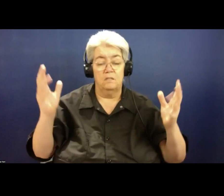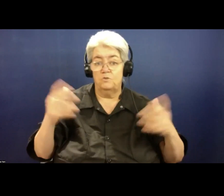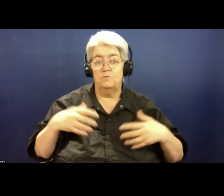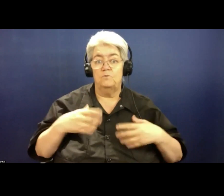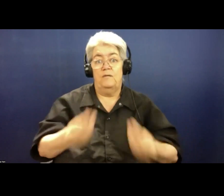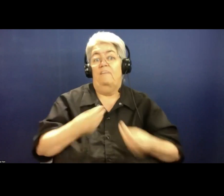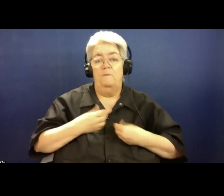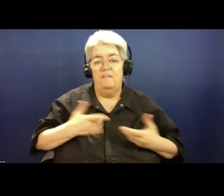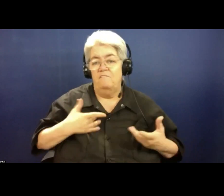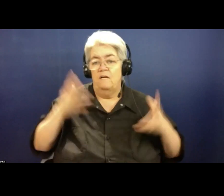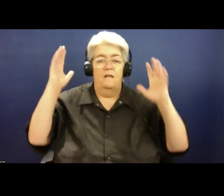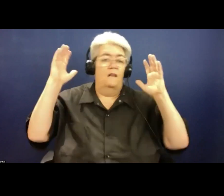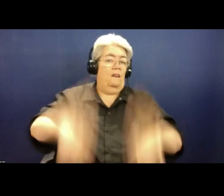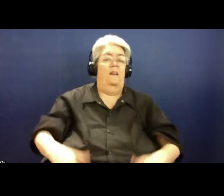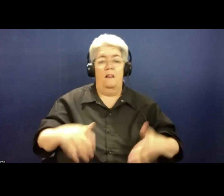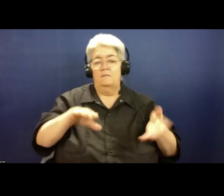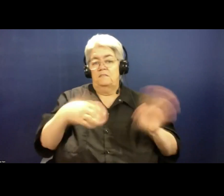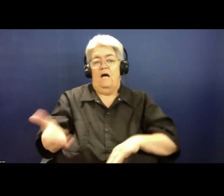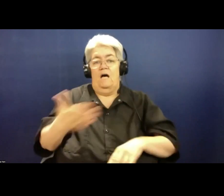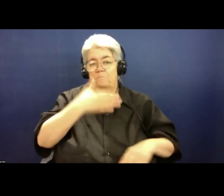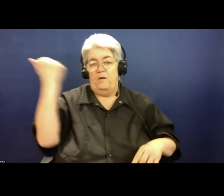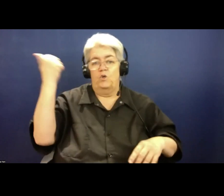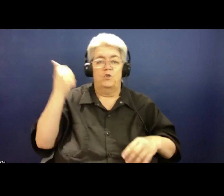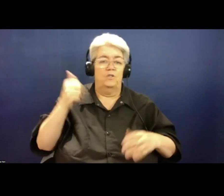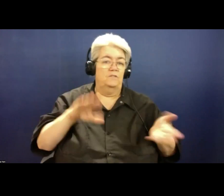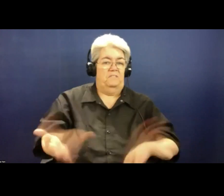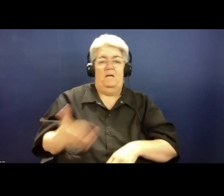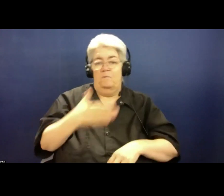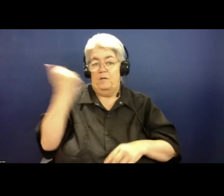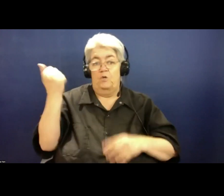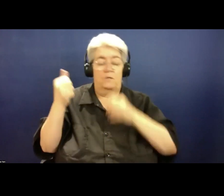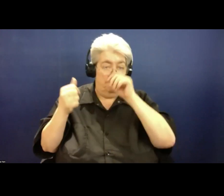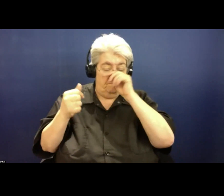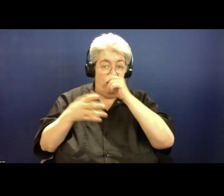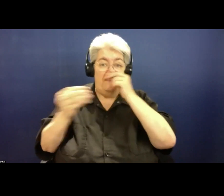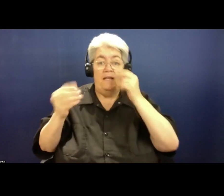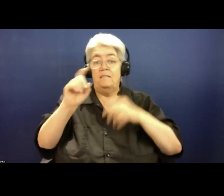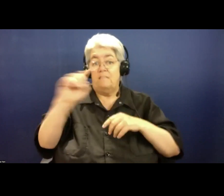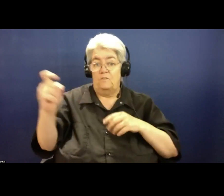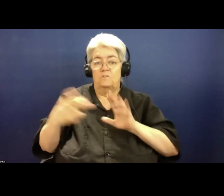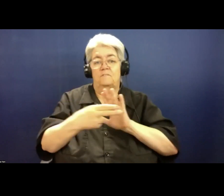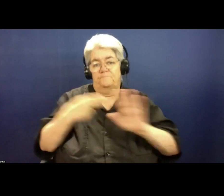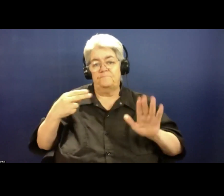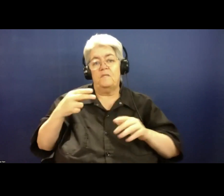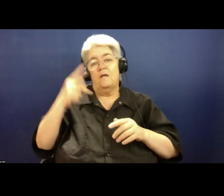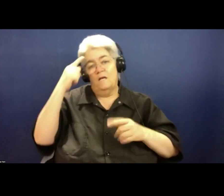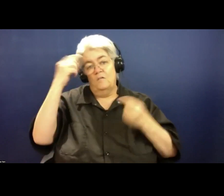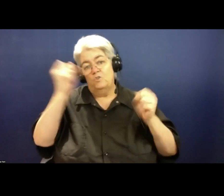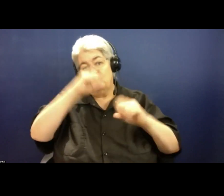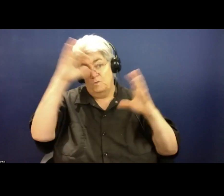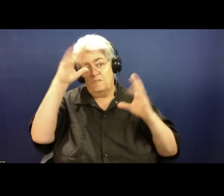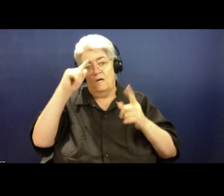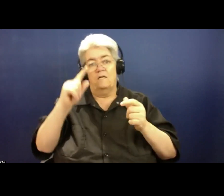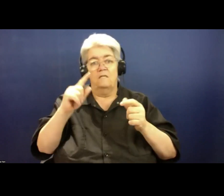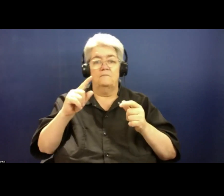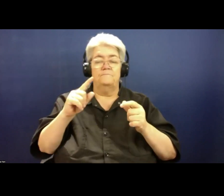attempt and a diagnosis of suicidal ideation and depression. For me, when I turned 50